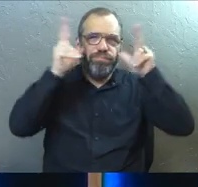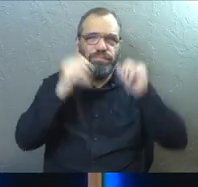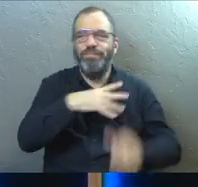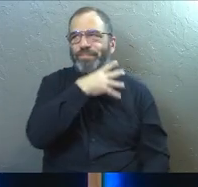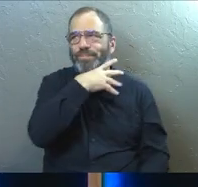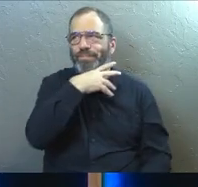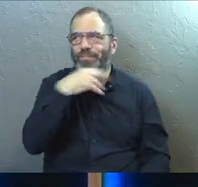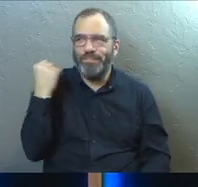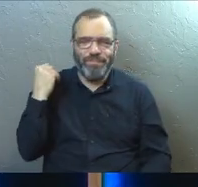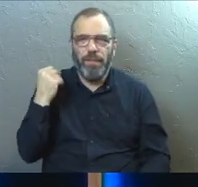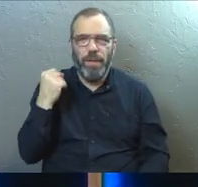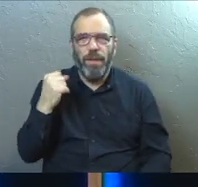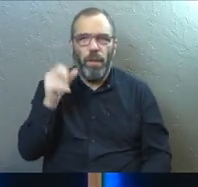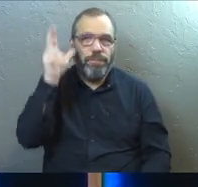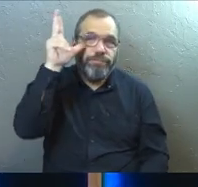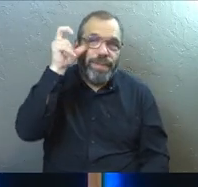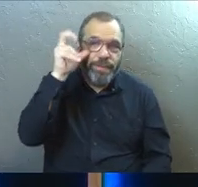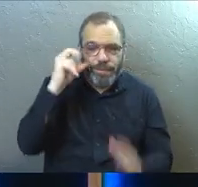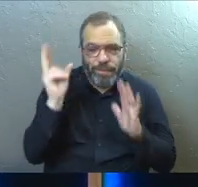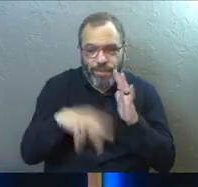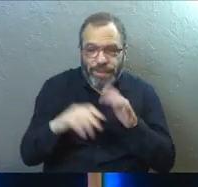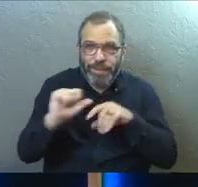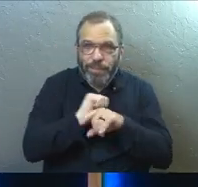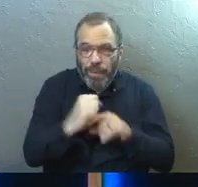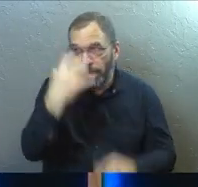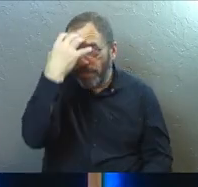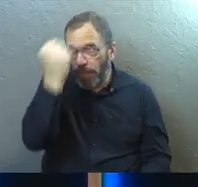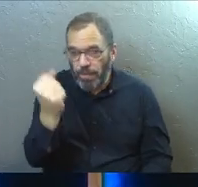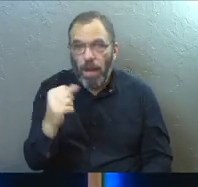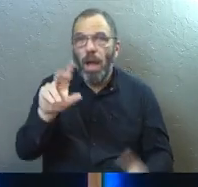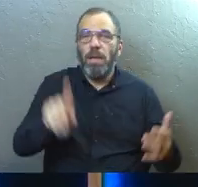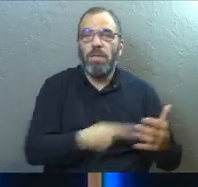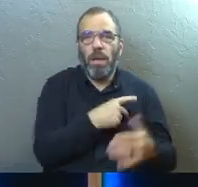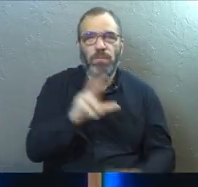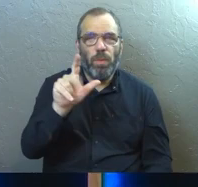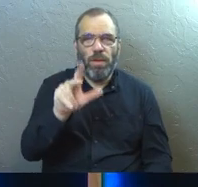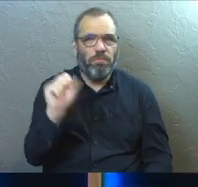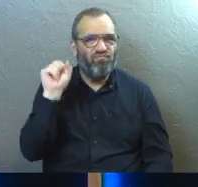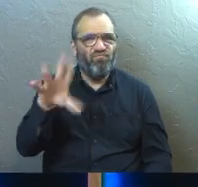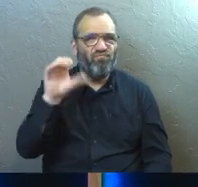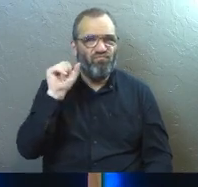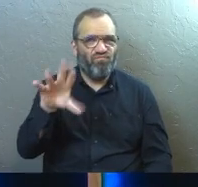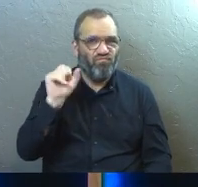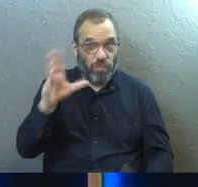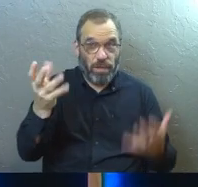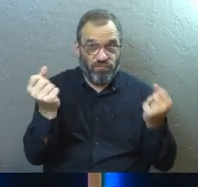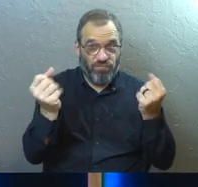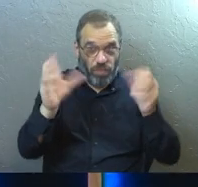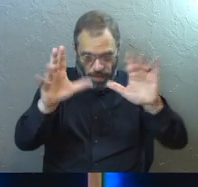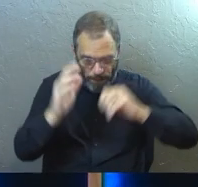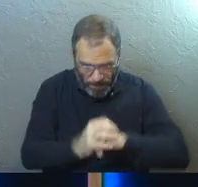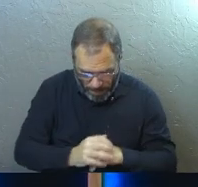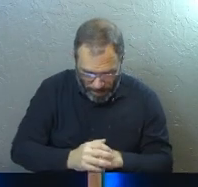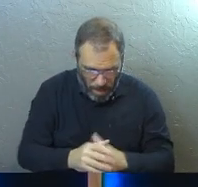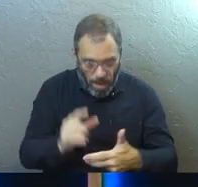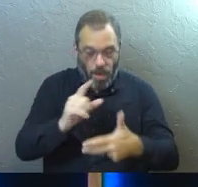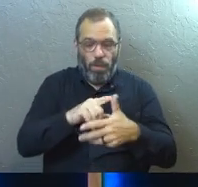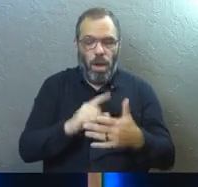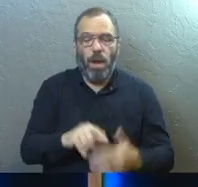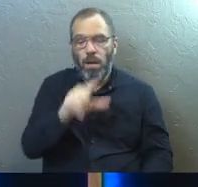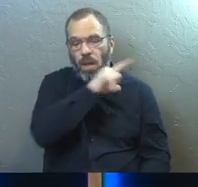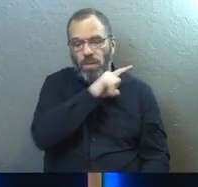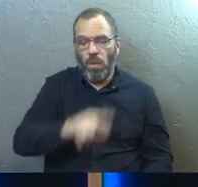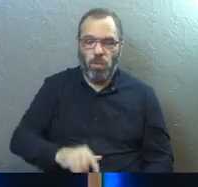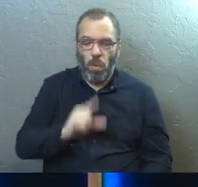or listening to it, hearing it, reading it. Here's Psalm 23. I'm just going to read it right to you guys. Here we go. Verse 1.